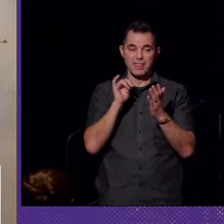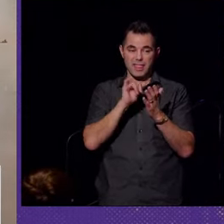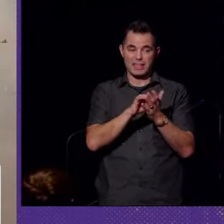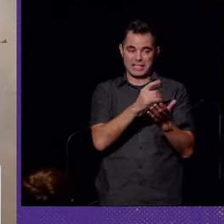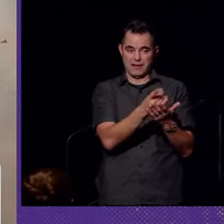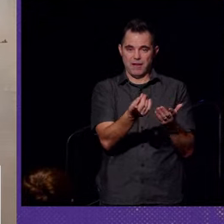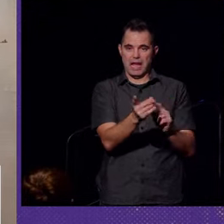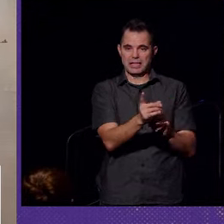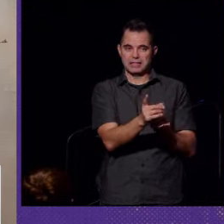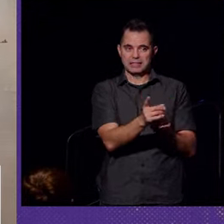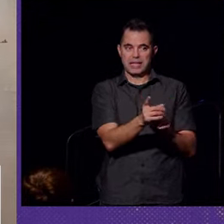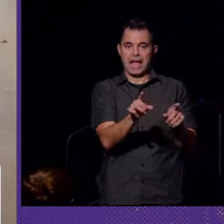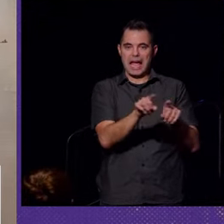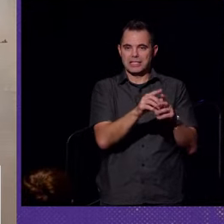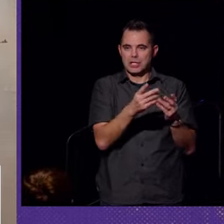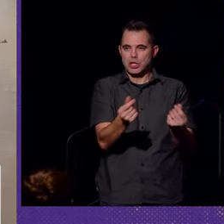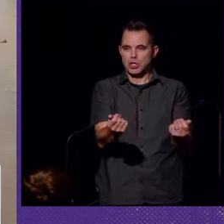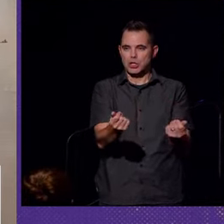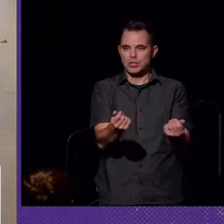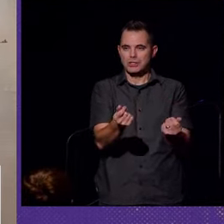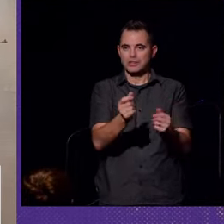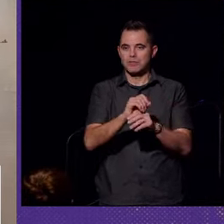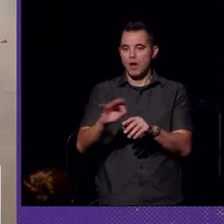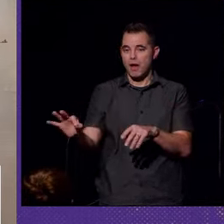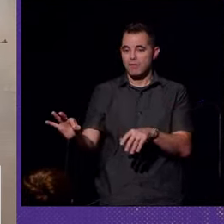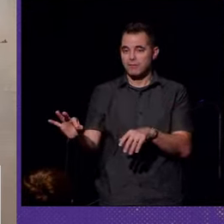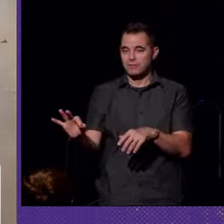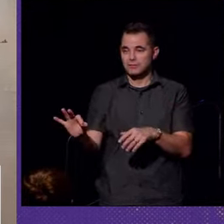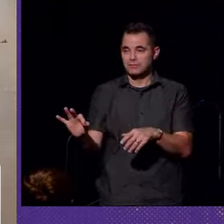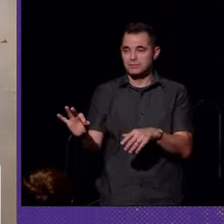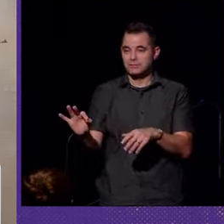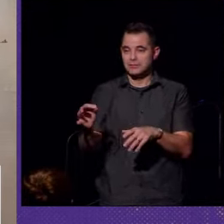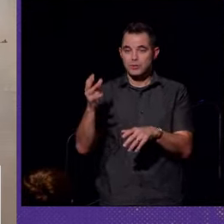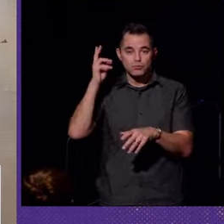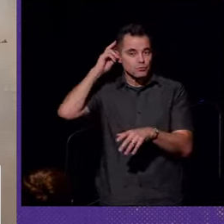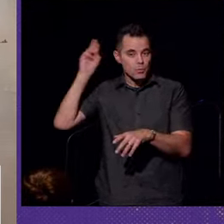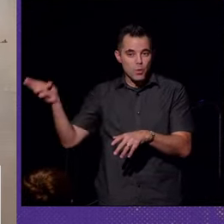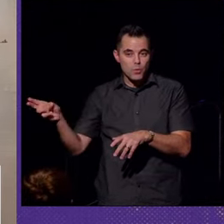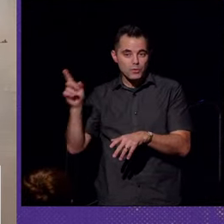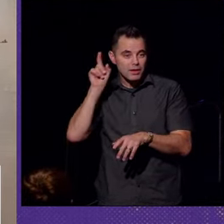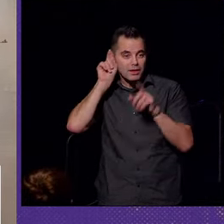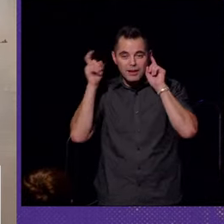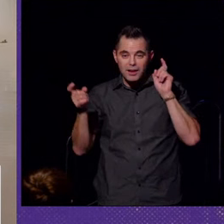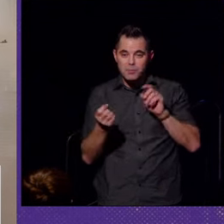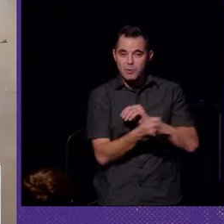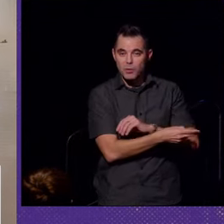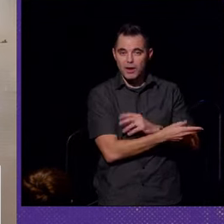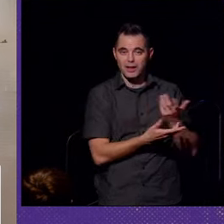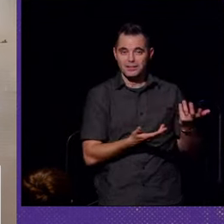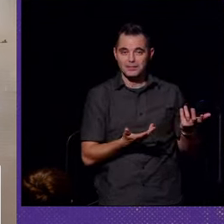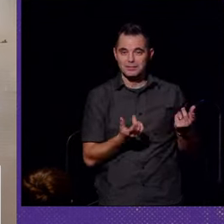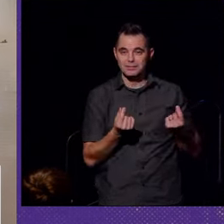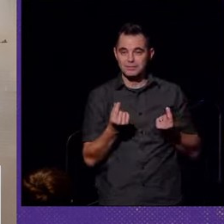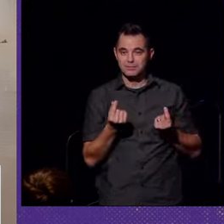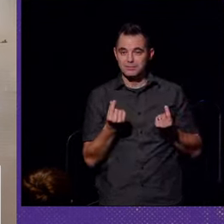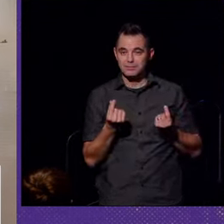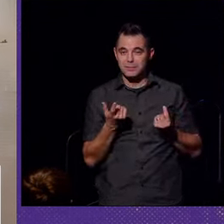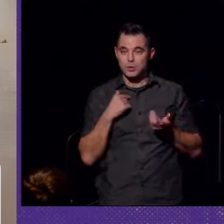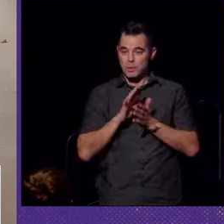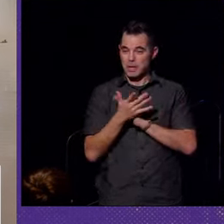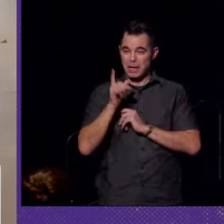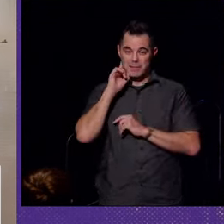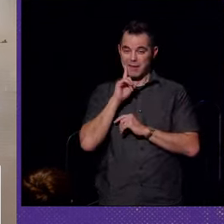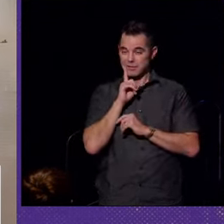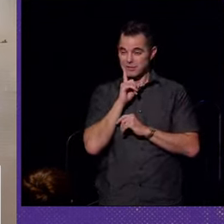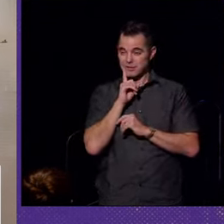devised as a cure is turned off? Removed? Or put away? Do we become